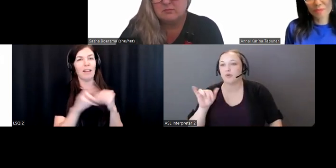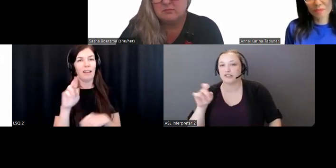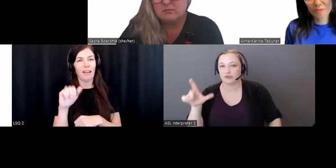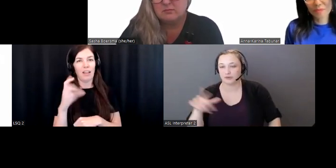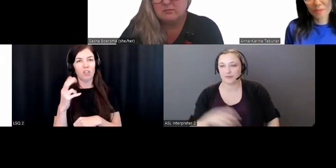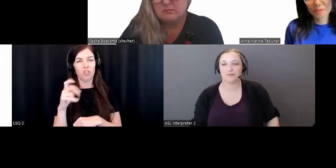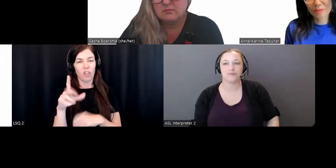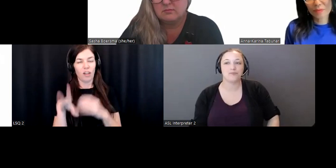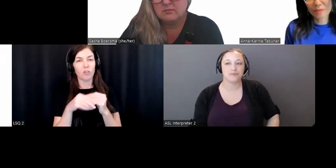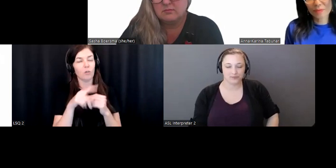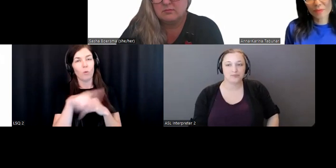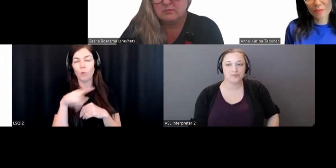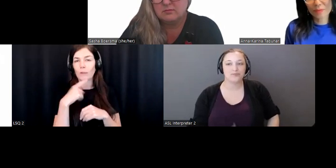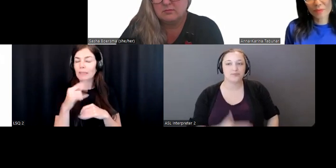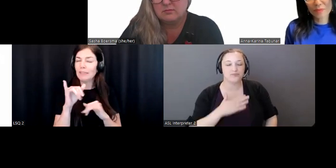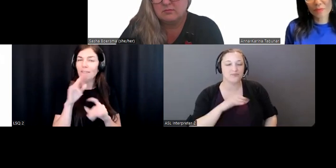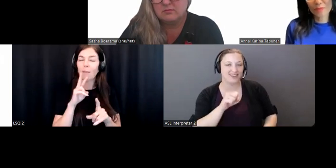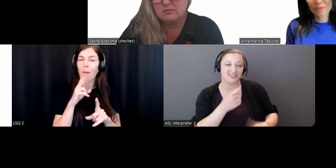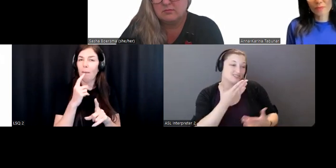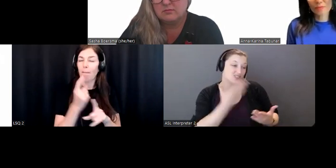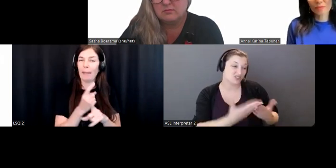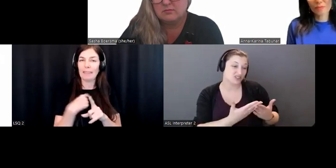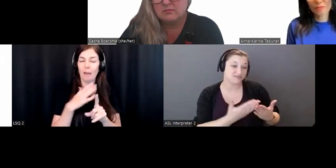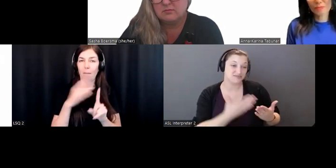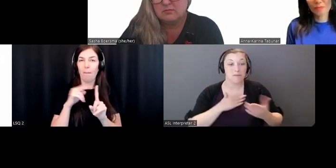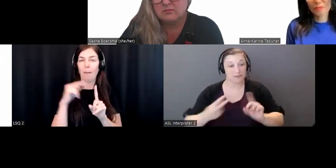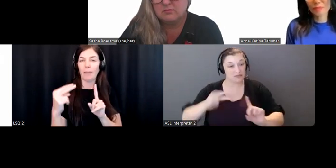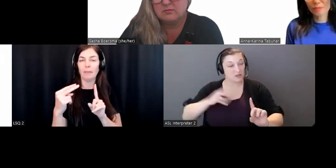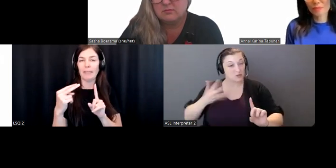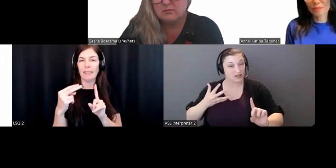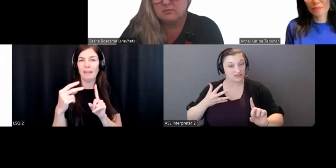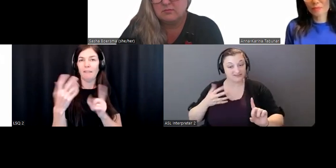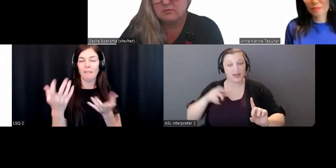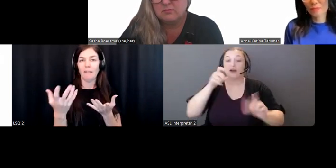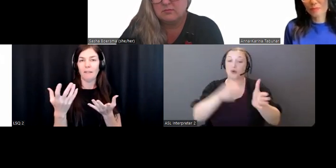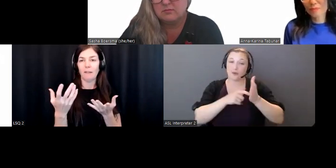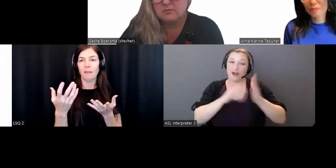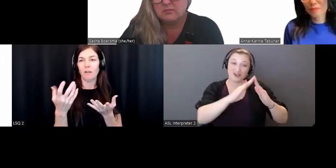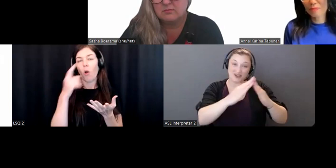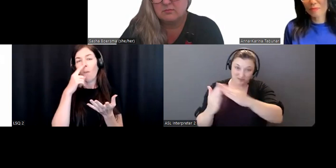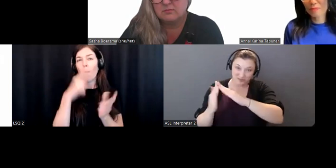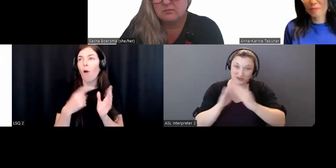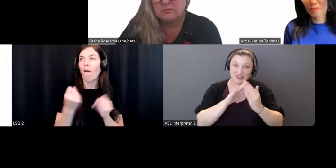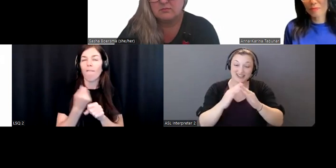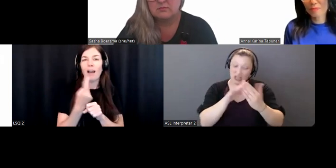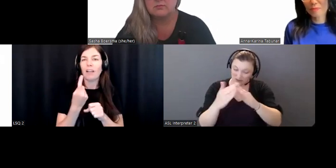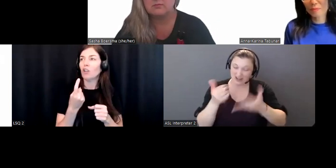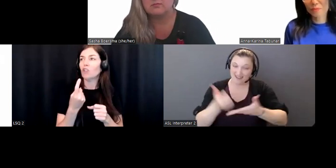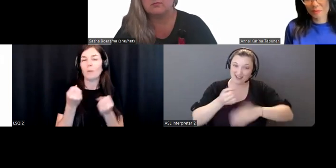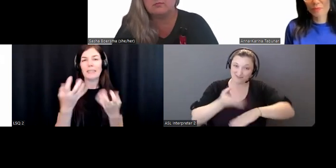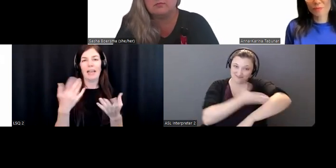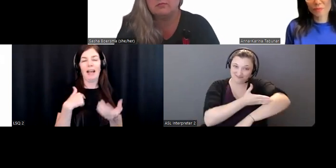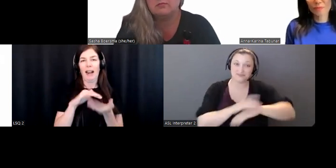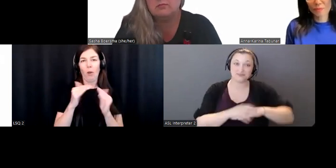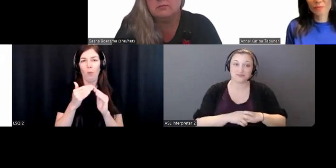we cannot advance anything without community. And I think that's one of the strengths of the disability screen office